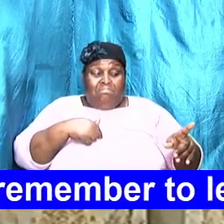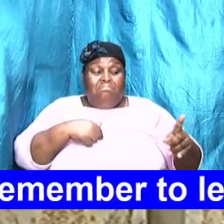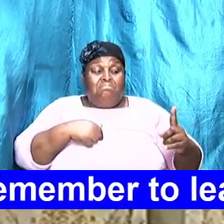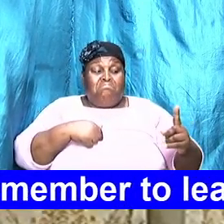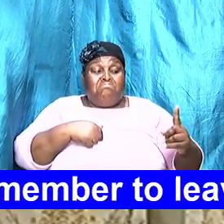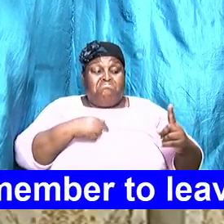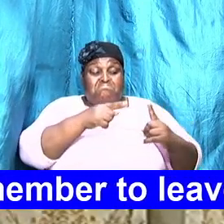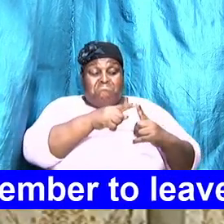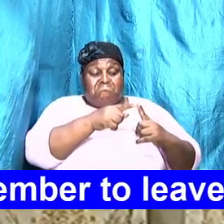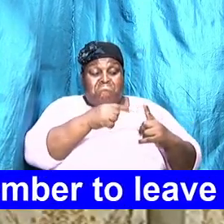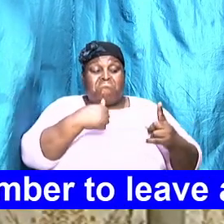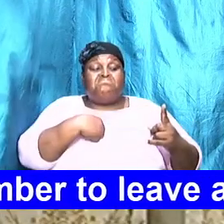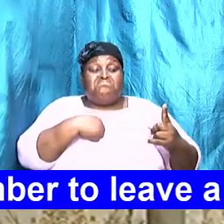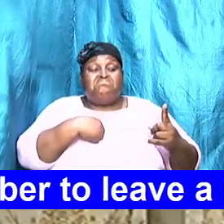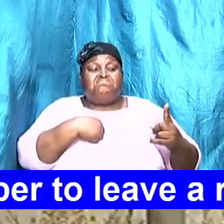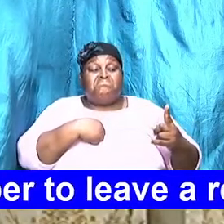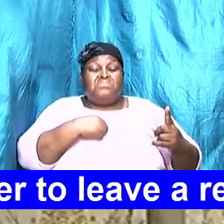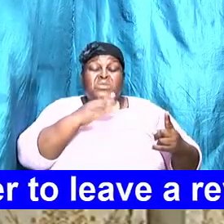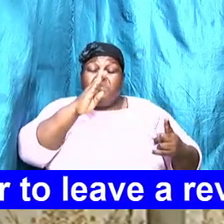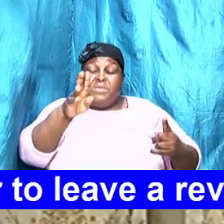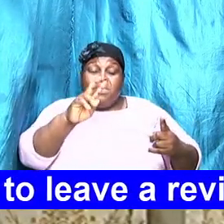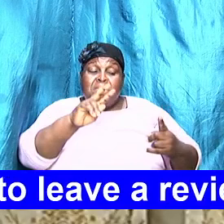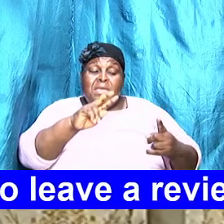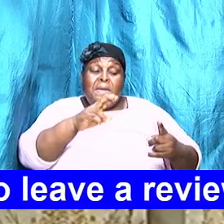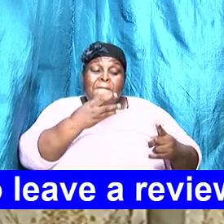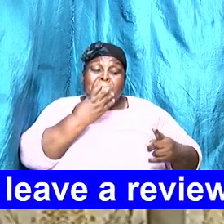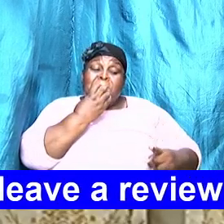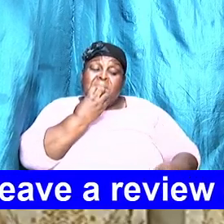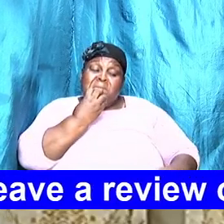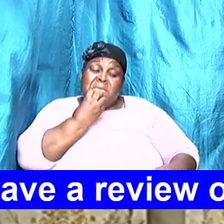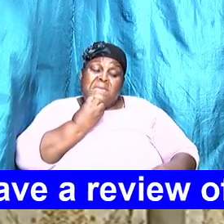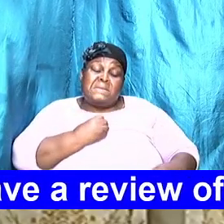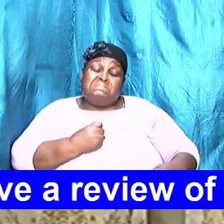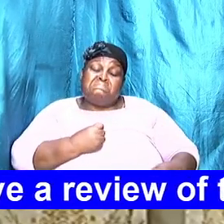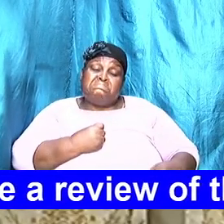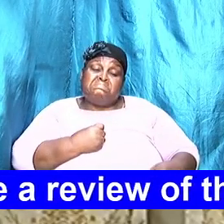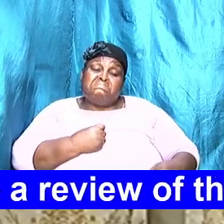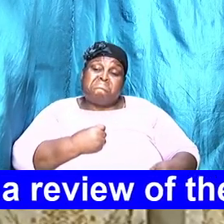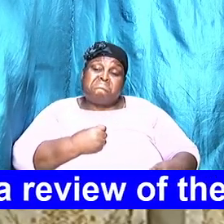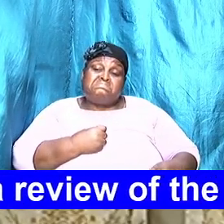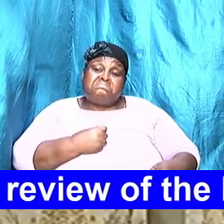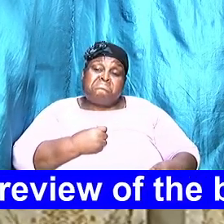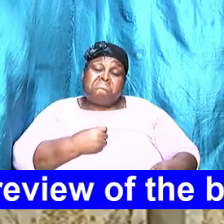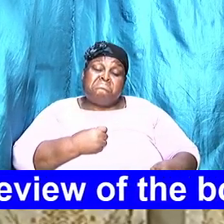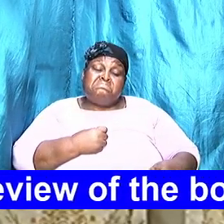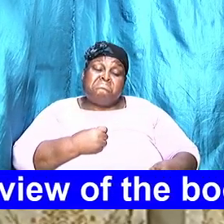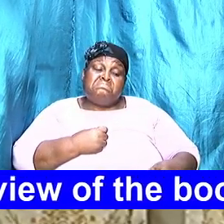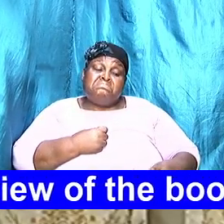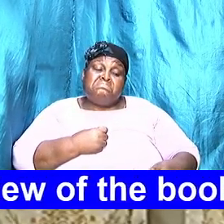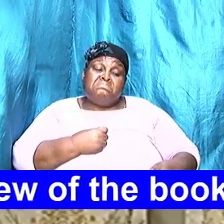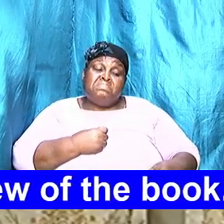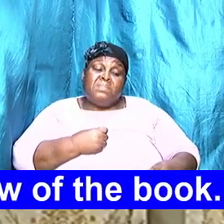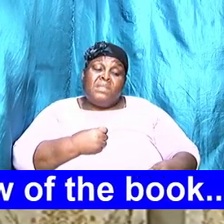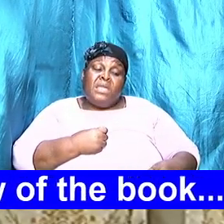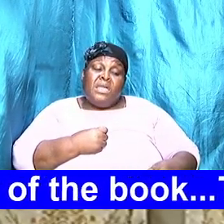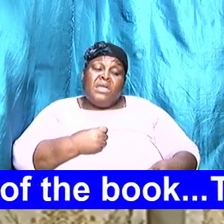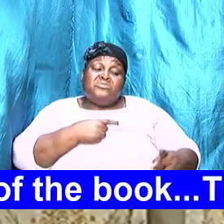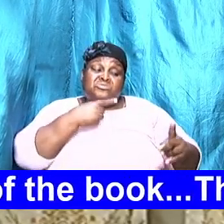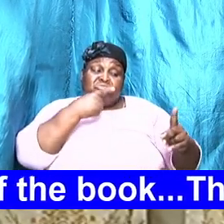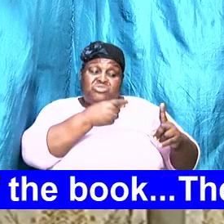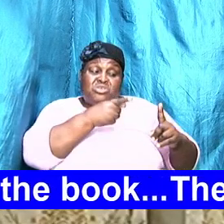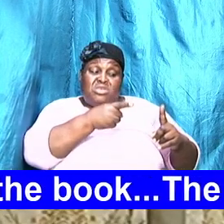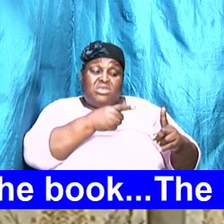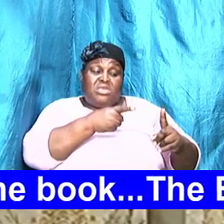me no matter what and she's bound to respect me because the